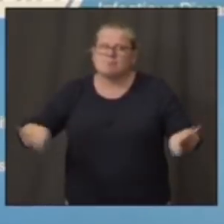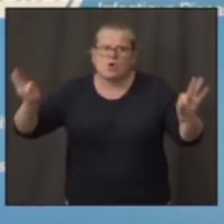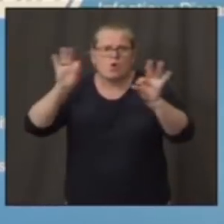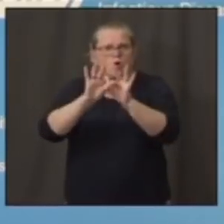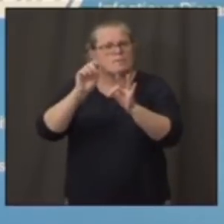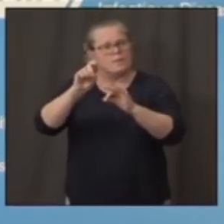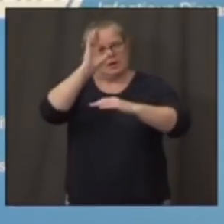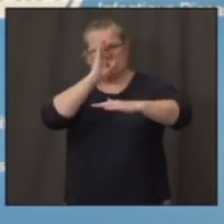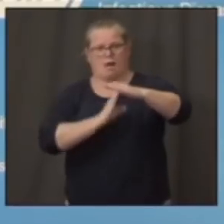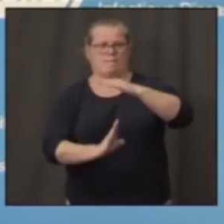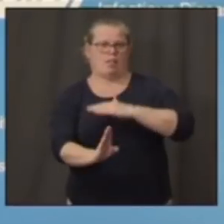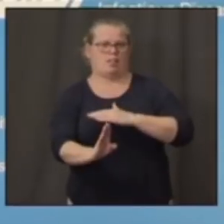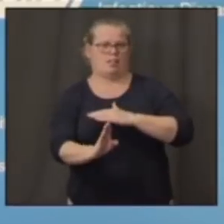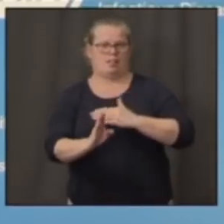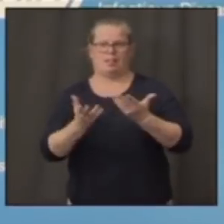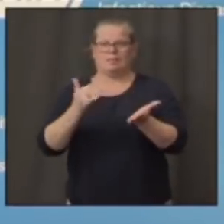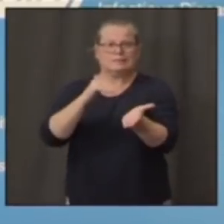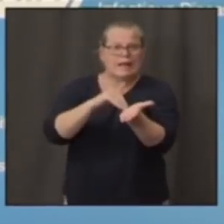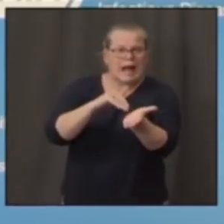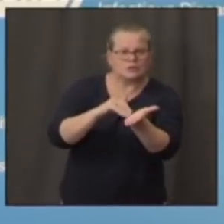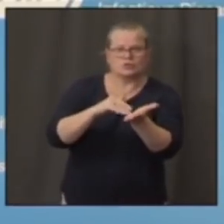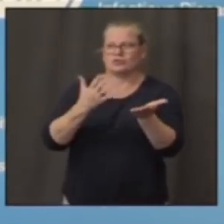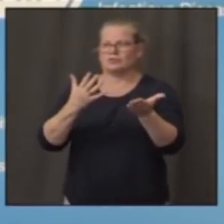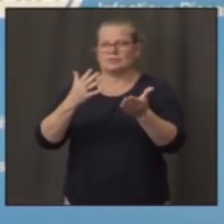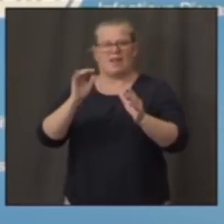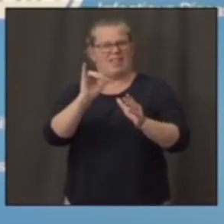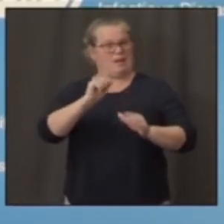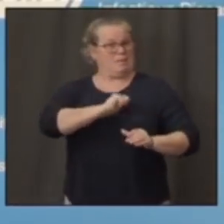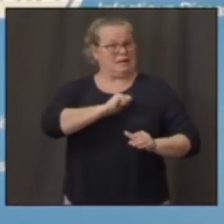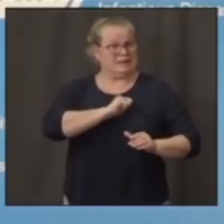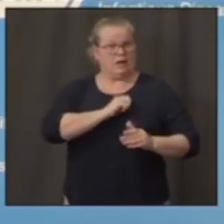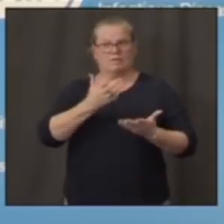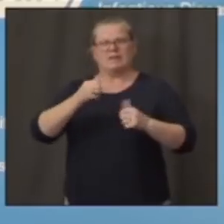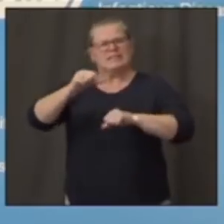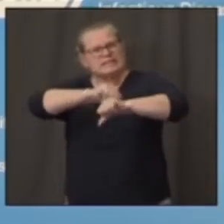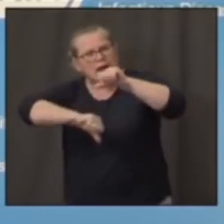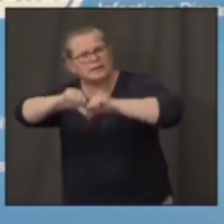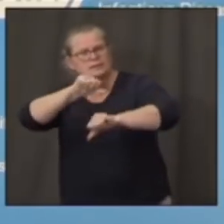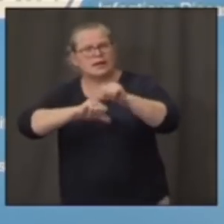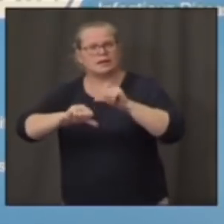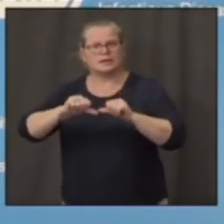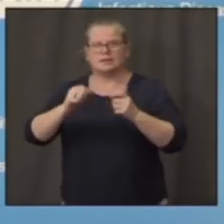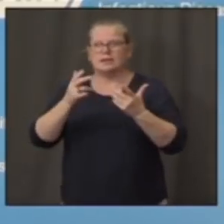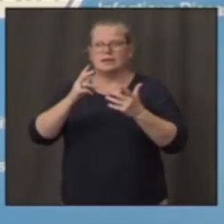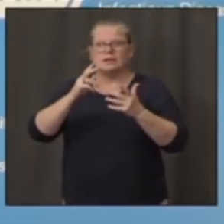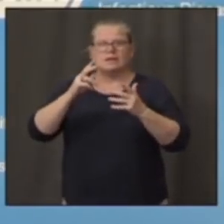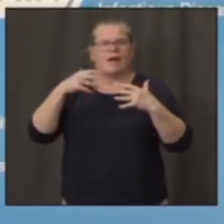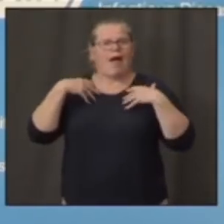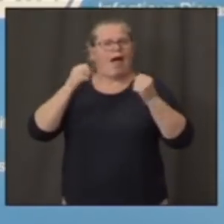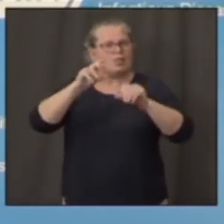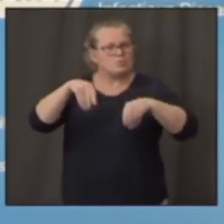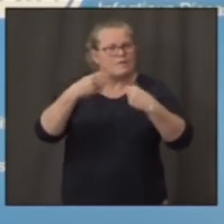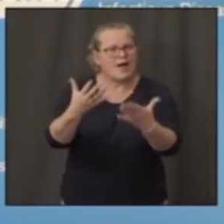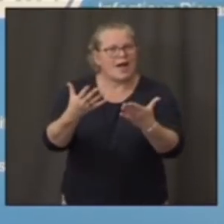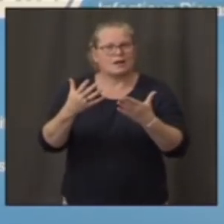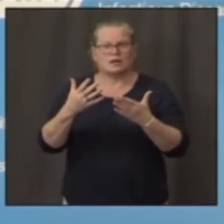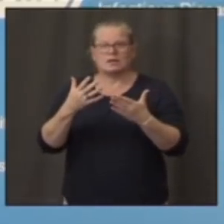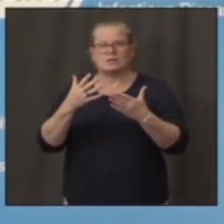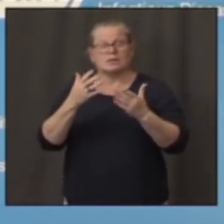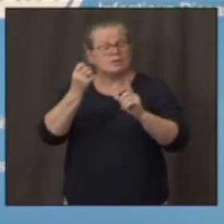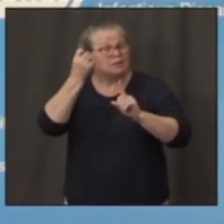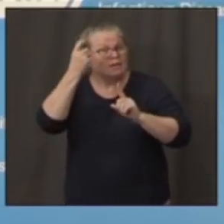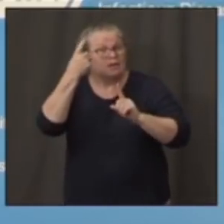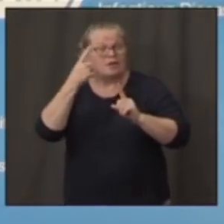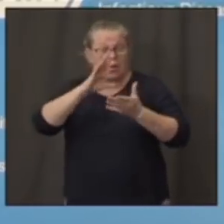scientists and physicians like myself, we've got to be humble enough to know that as we learn things, we may need to